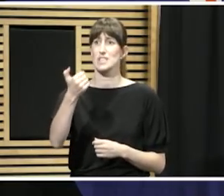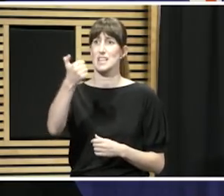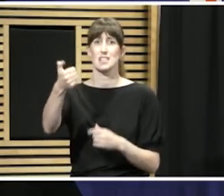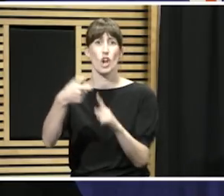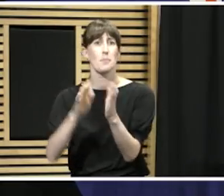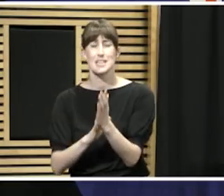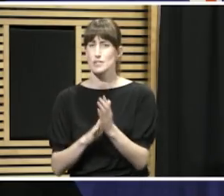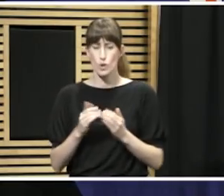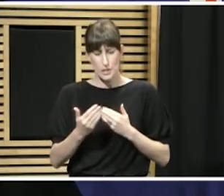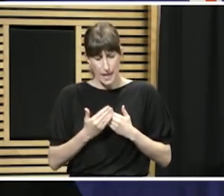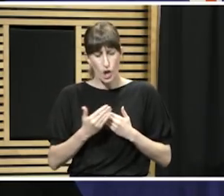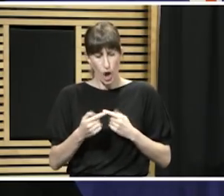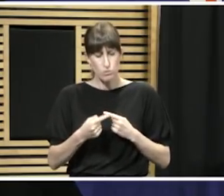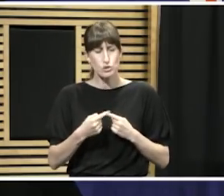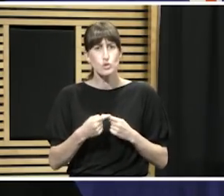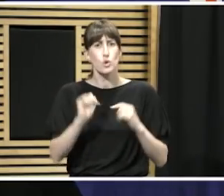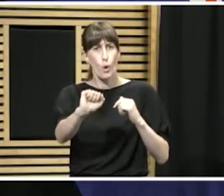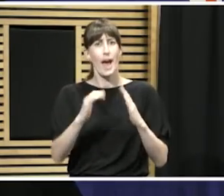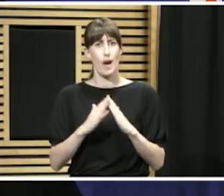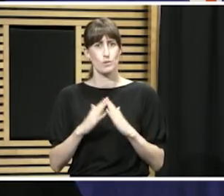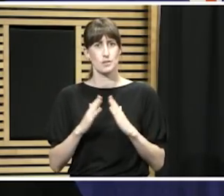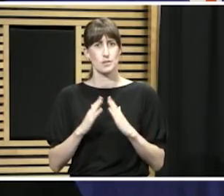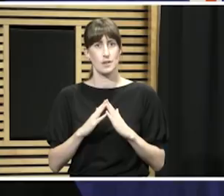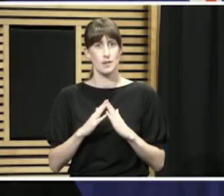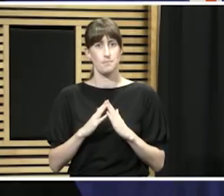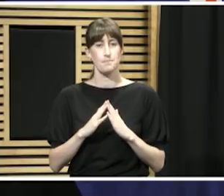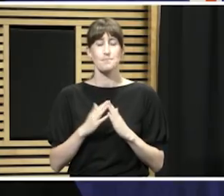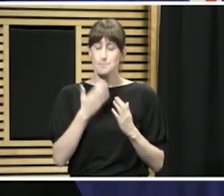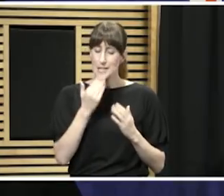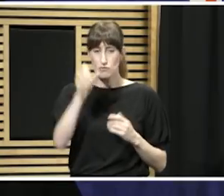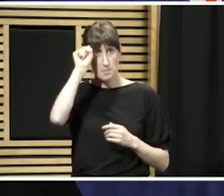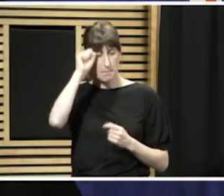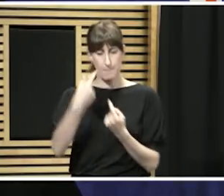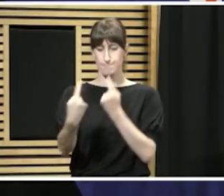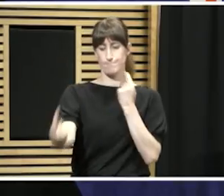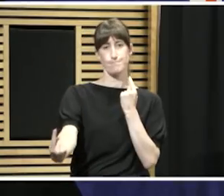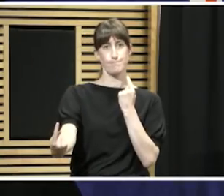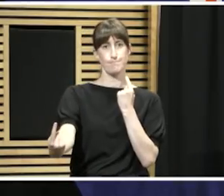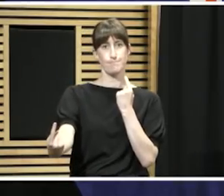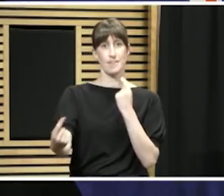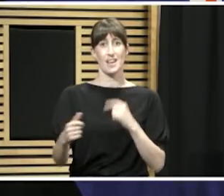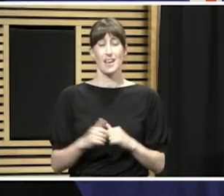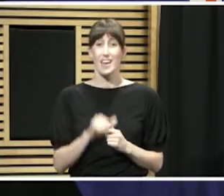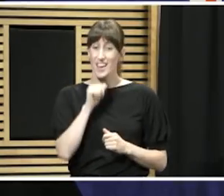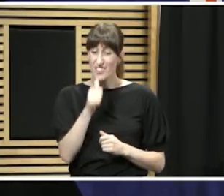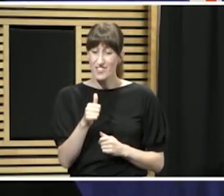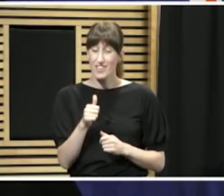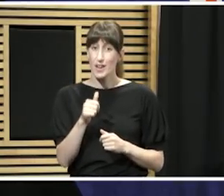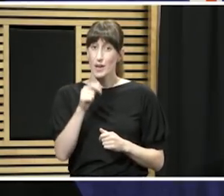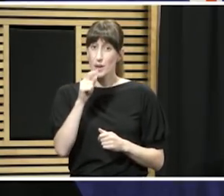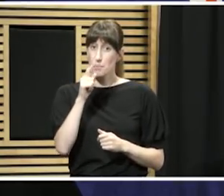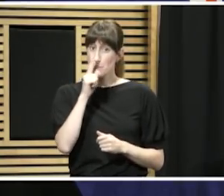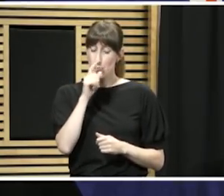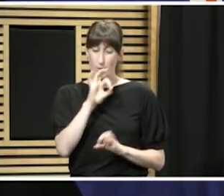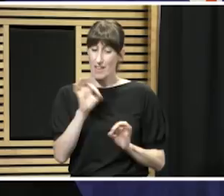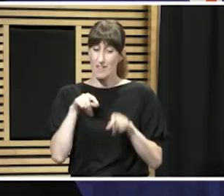your neighbourhood, stay close to home and really keep that social distancing. I think if people aren't complying, we're going to have